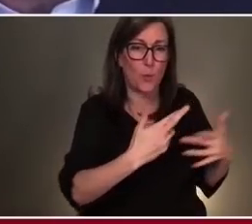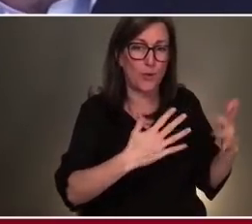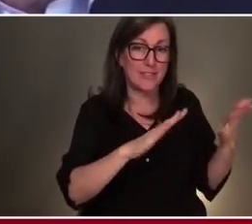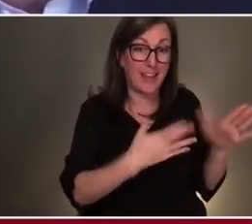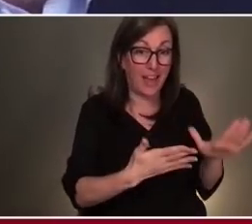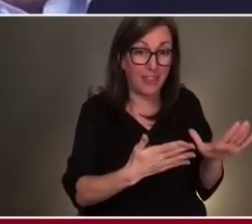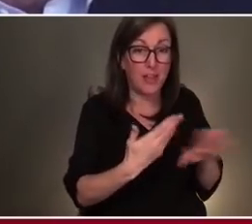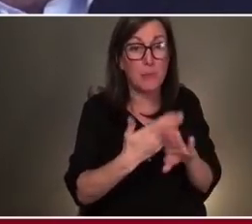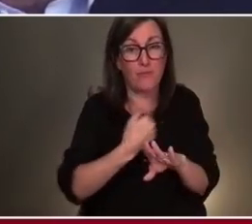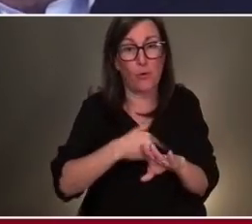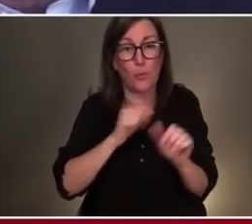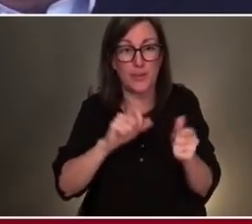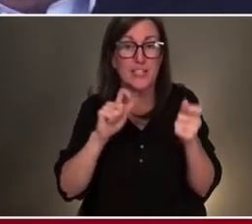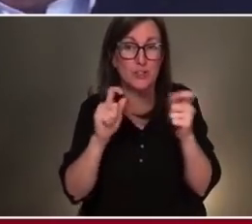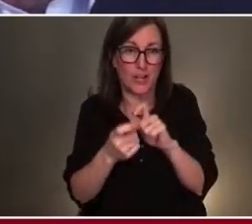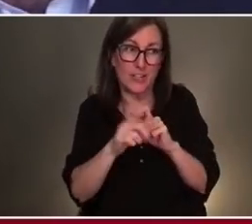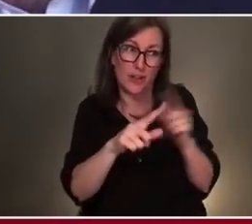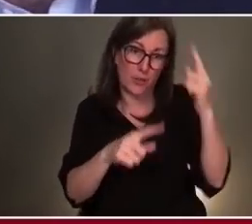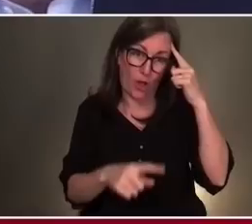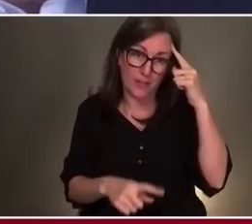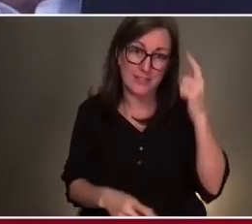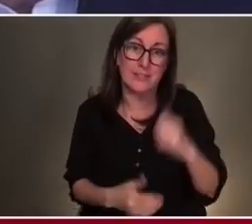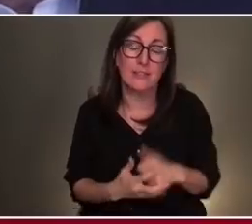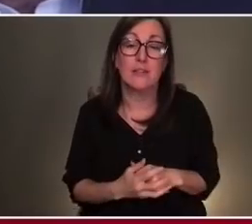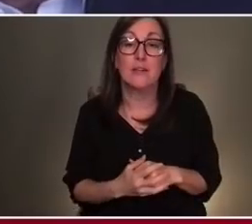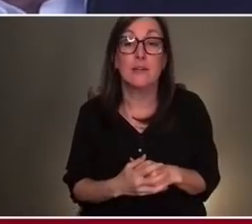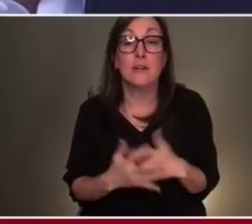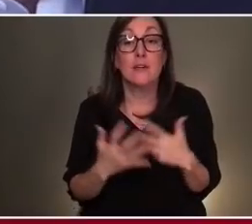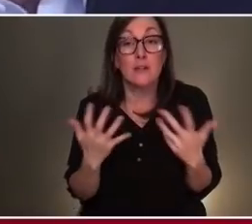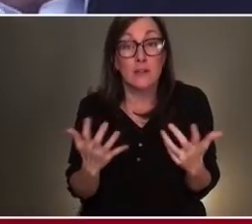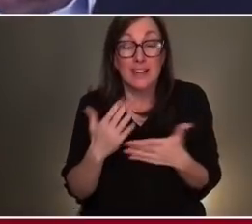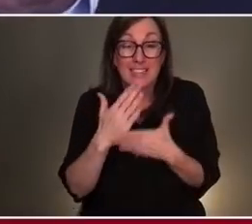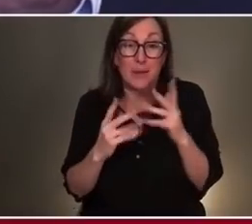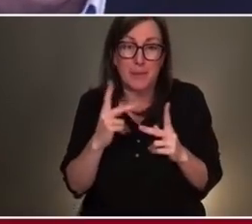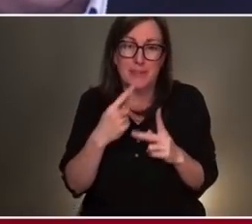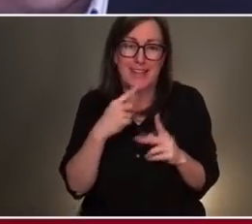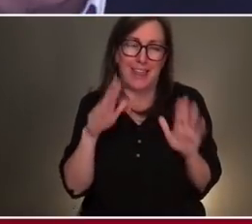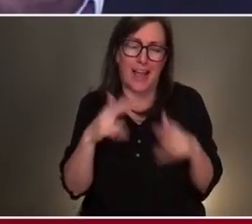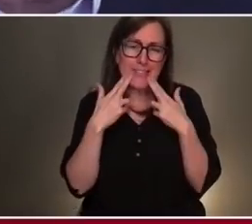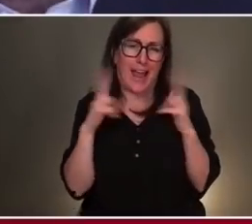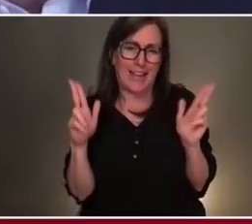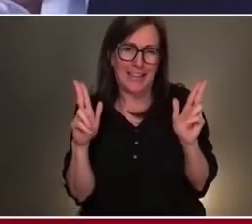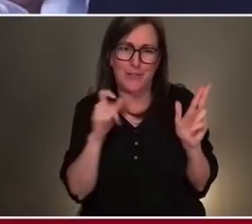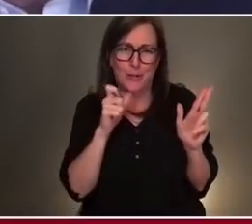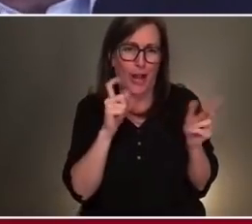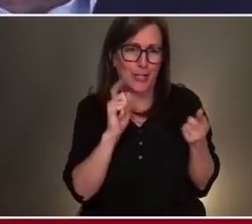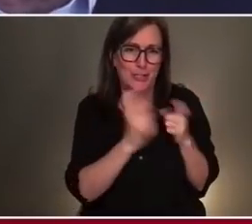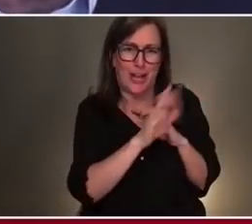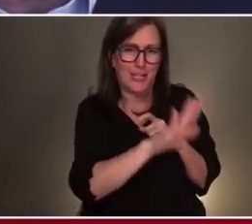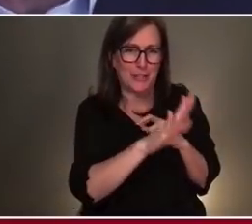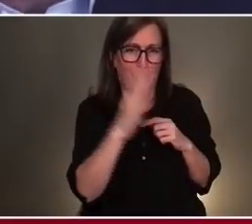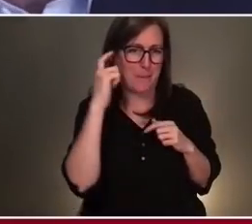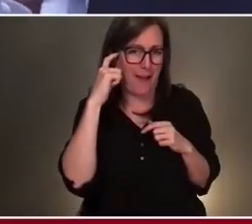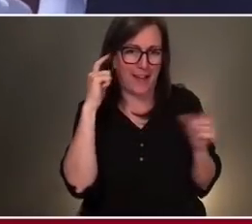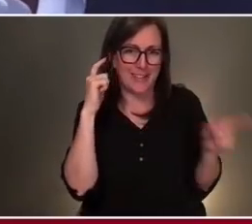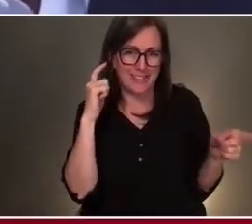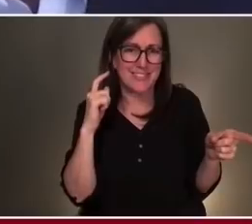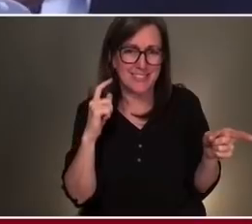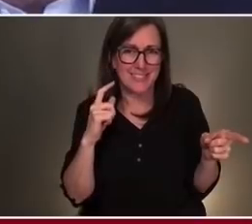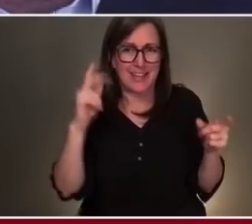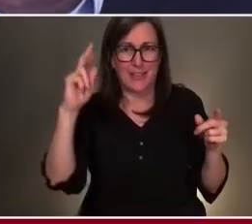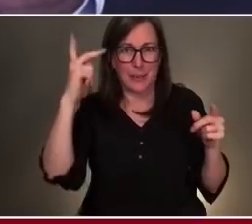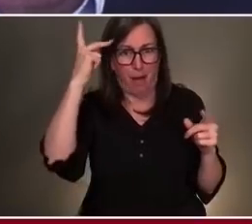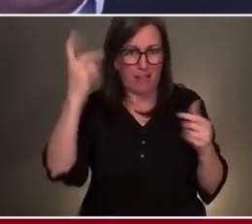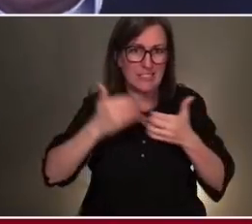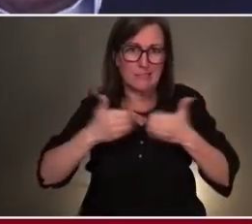can change their thoughts. Now, some would say, you know, that's naive. You're not going to change it. The body politic is such today that